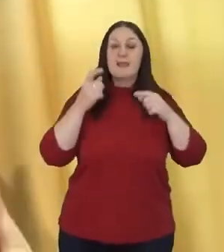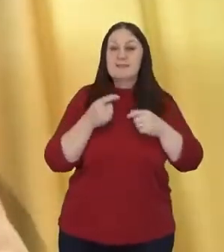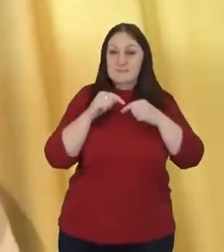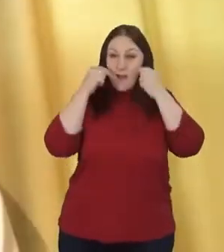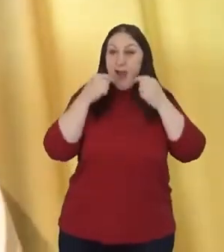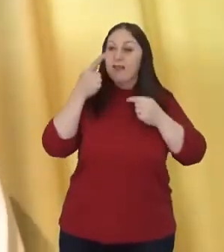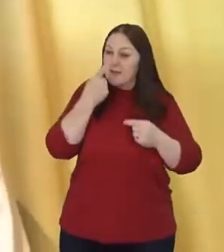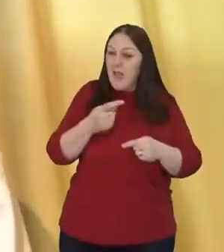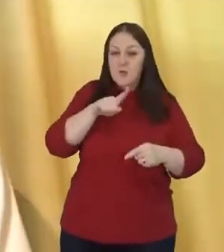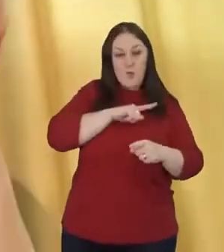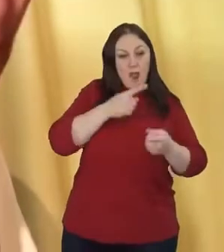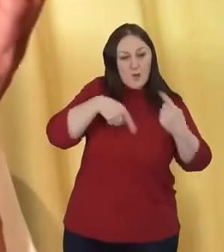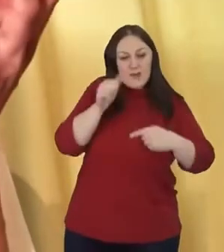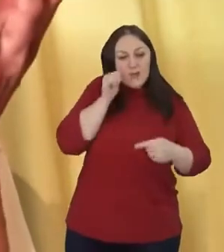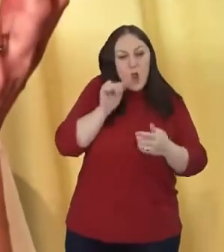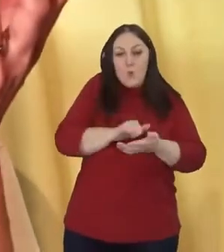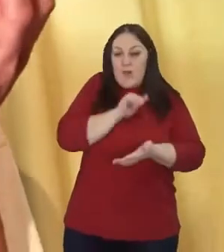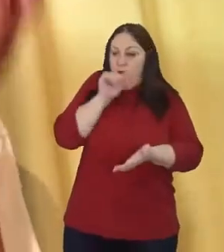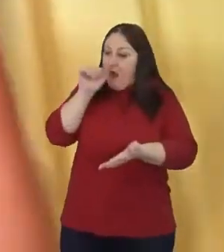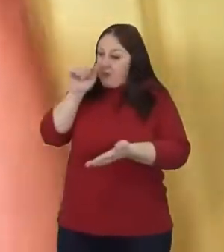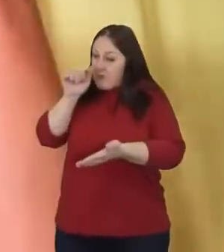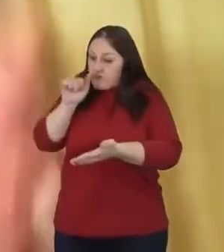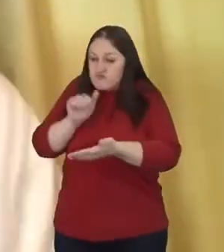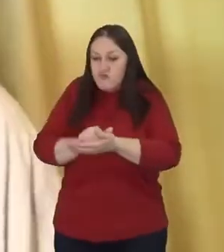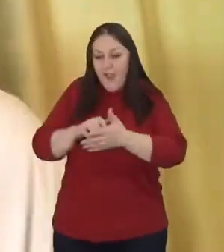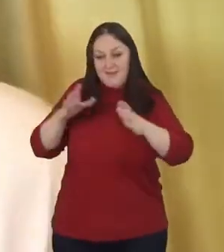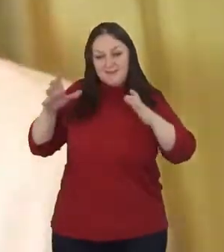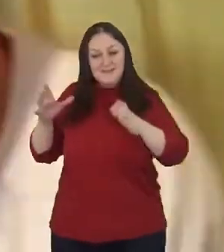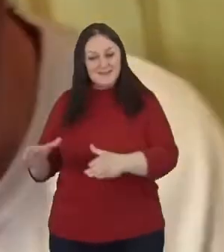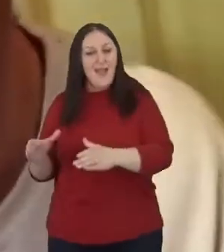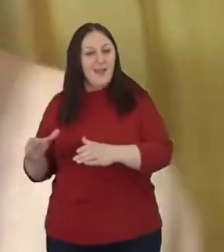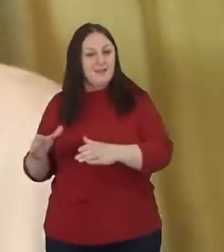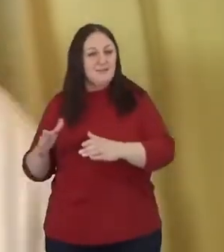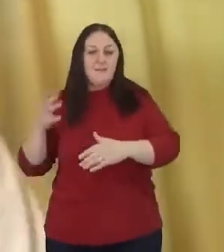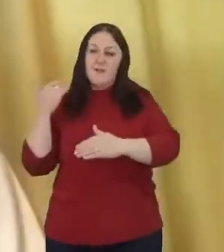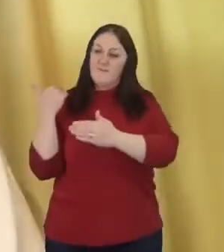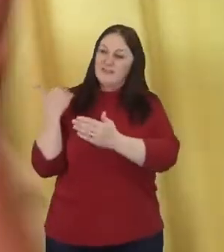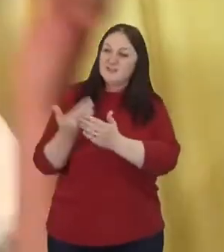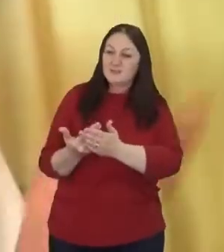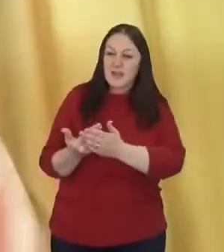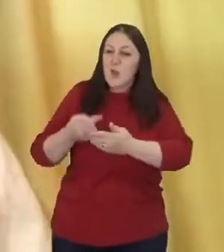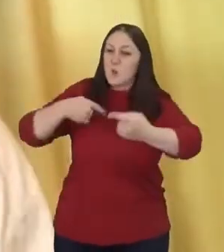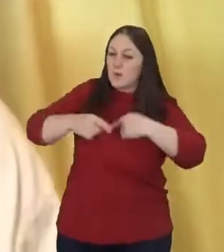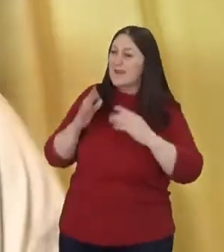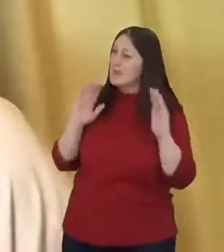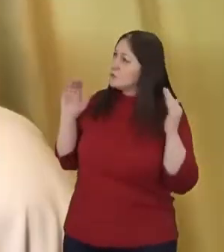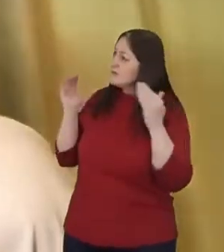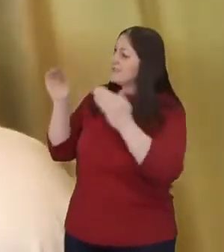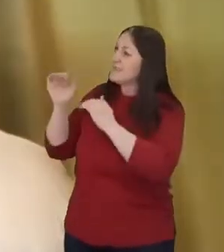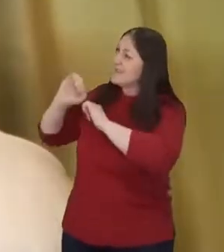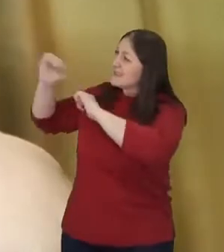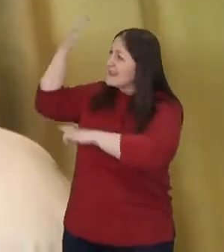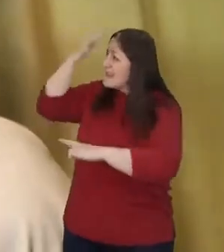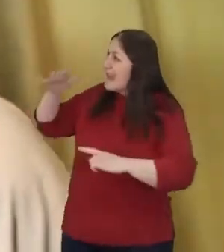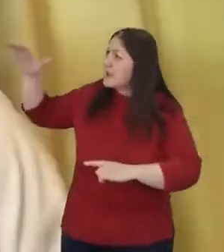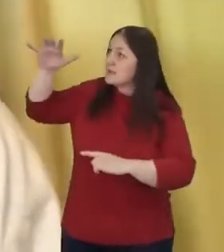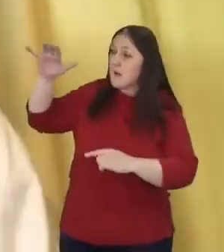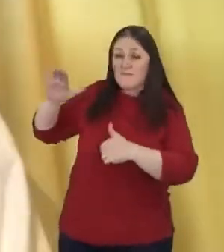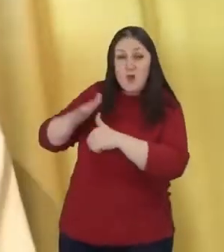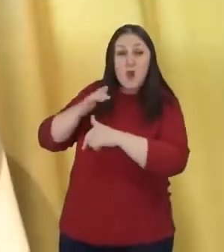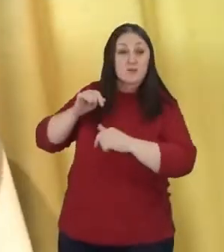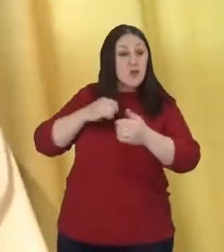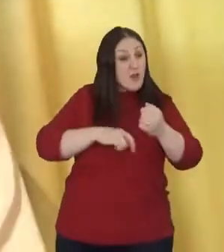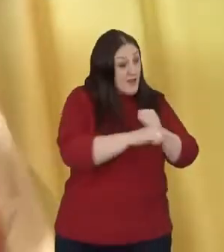we think about what it means to, to seek first the kingdom of God, we're seeking the transformation of the world, right?